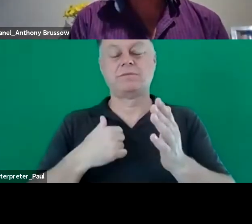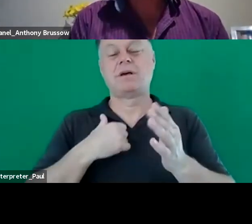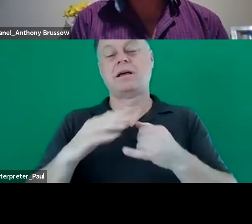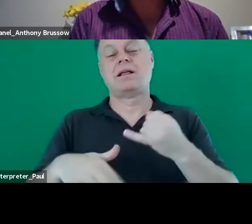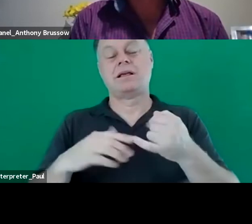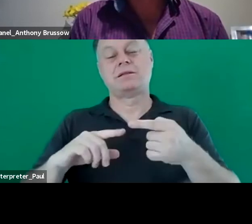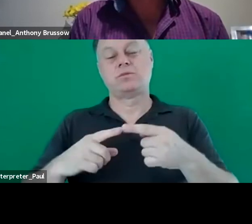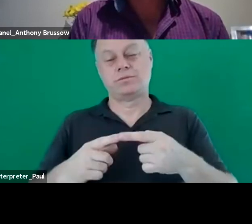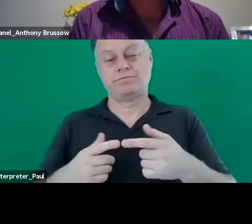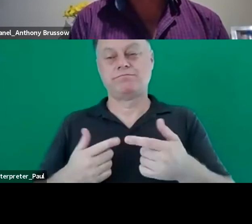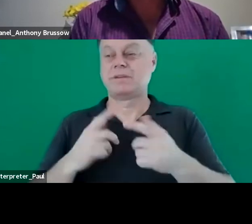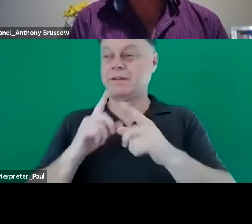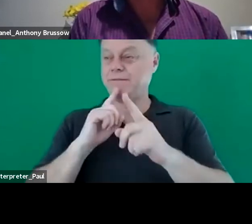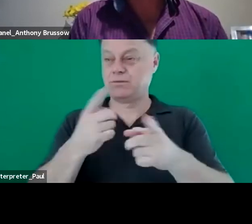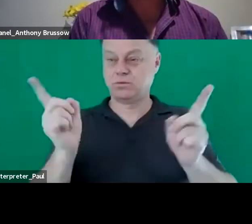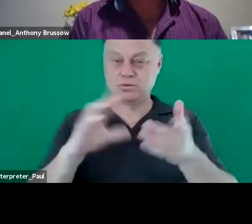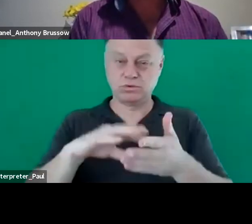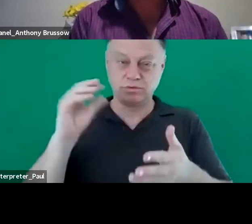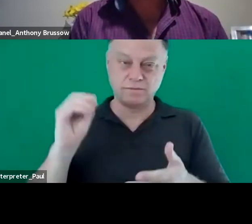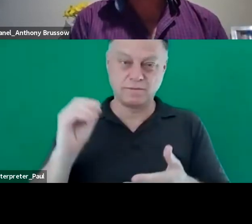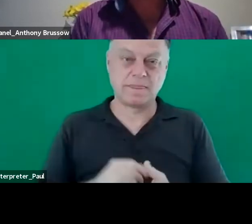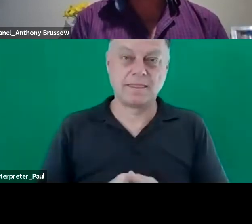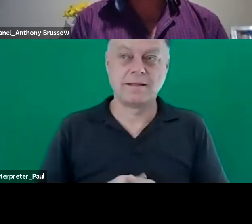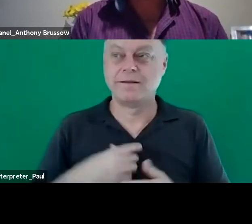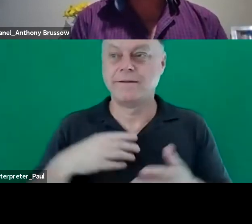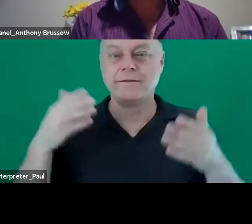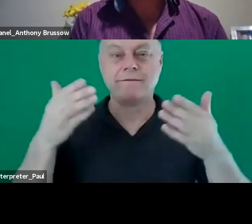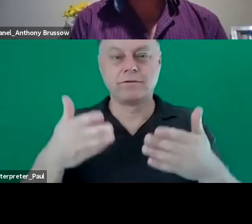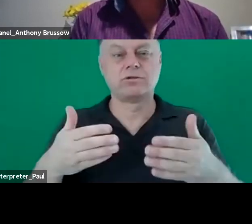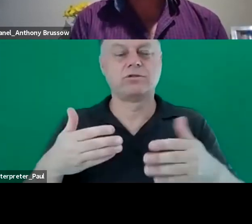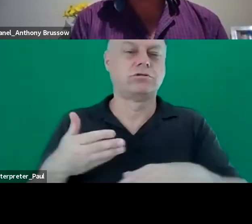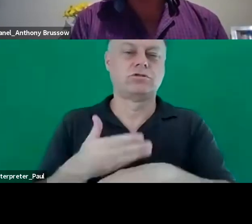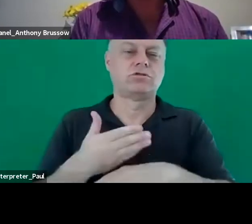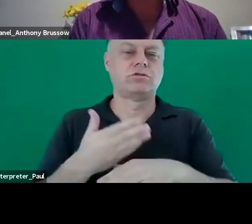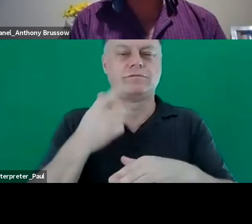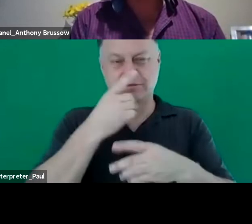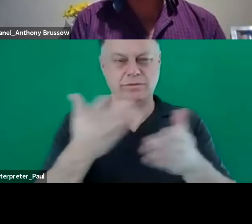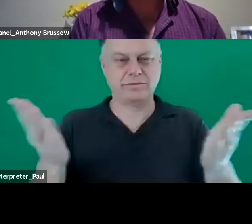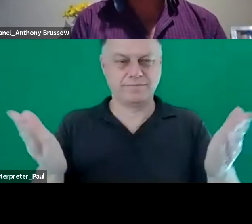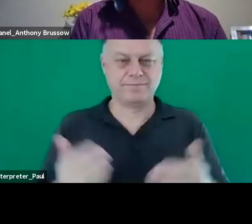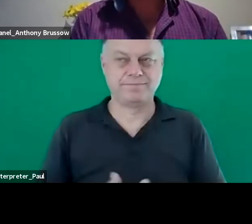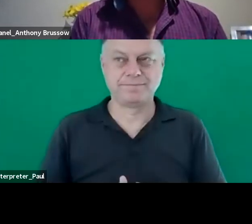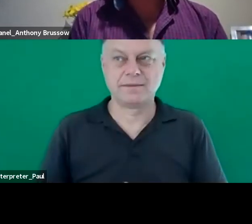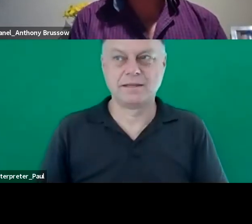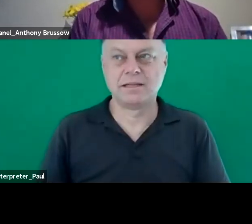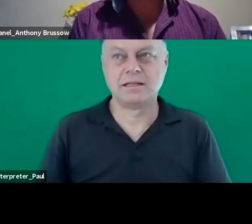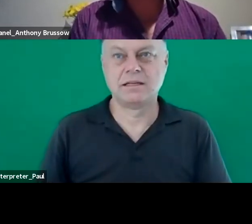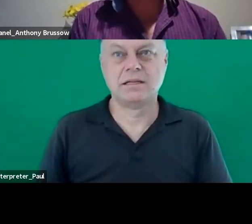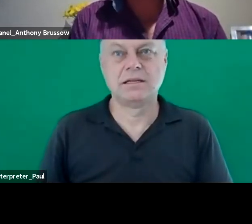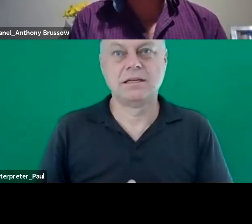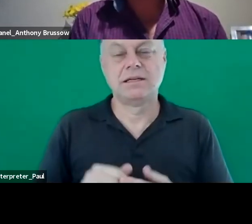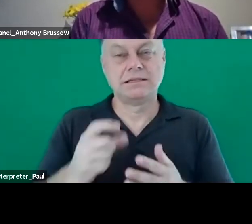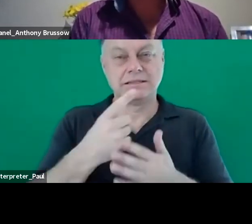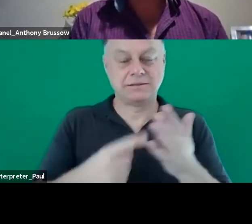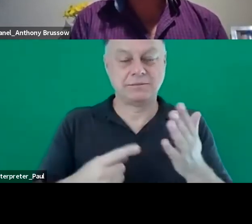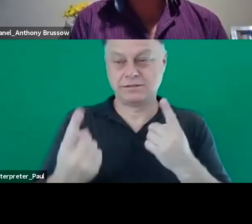i would give to the vice students is to focus on serving others that with disability individuals can